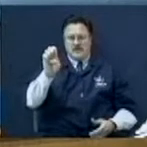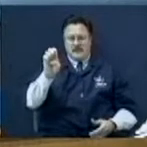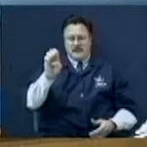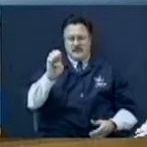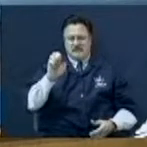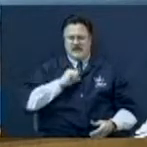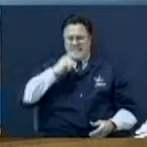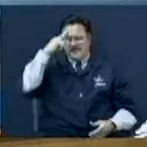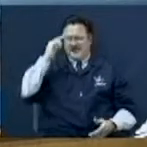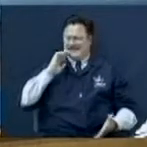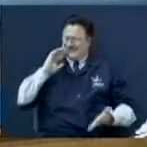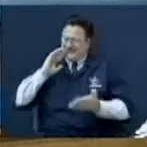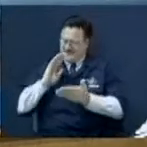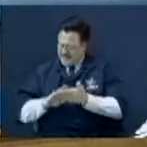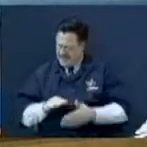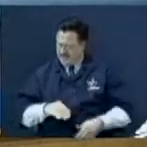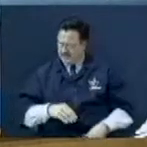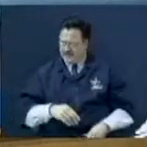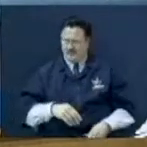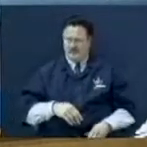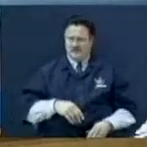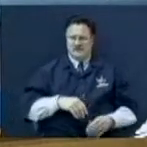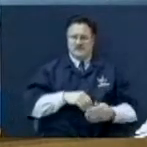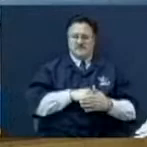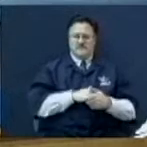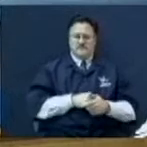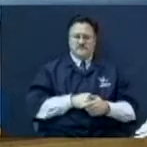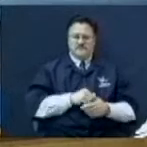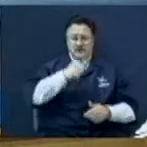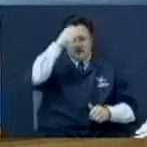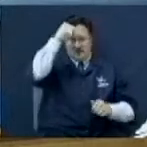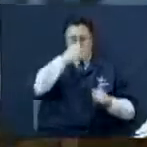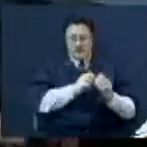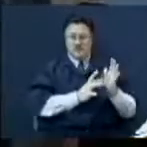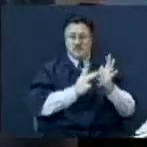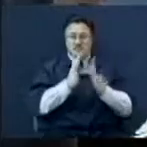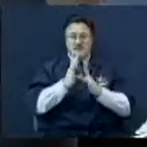Do you remember Jesus running them out for, running them out of the temple?